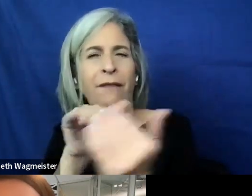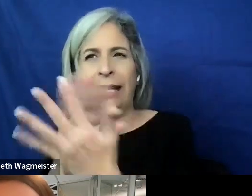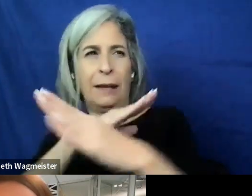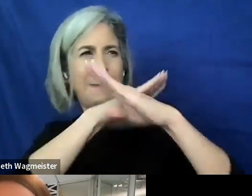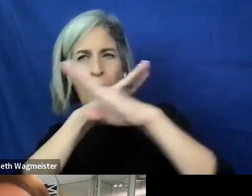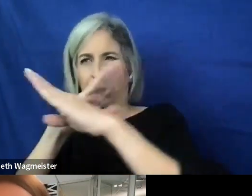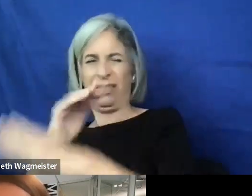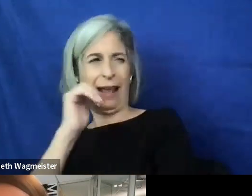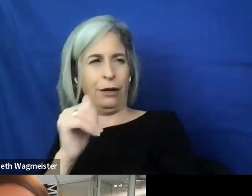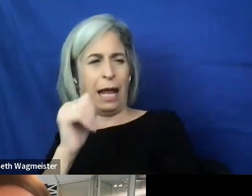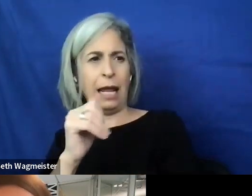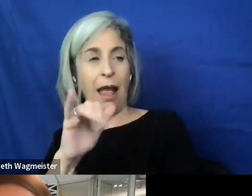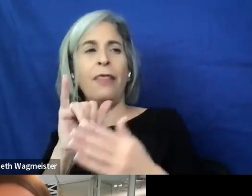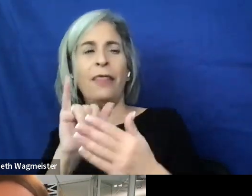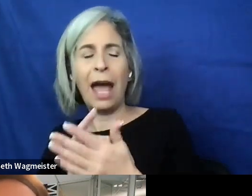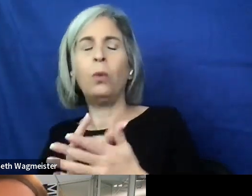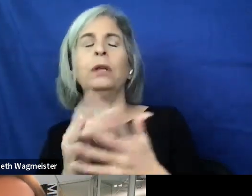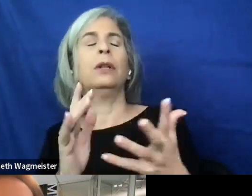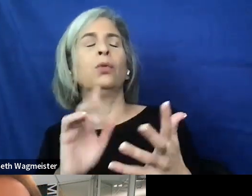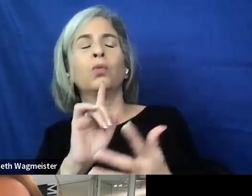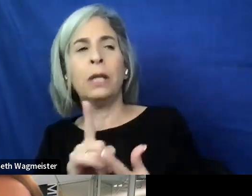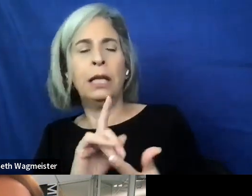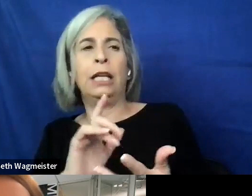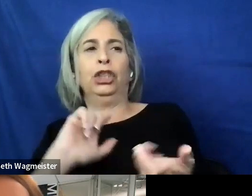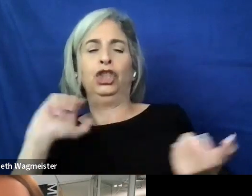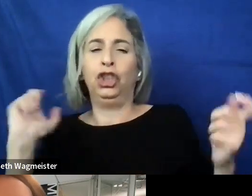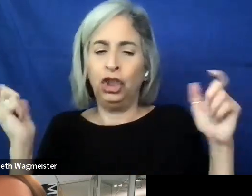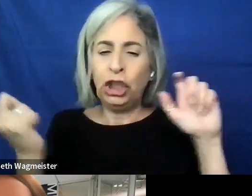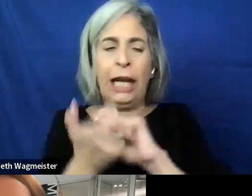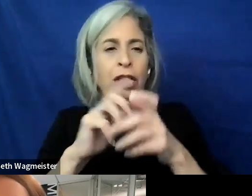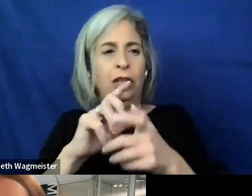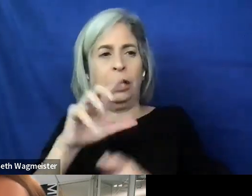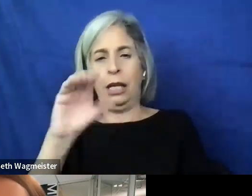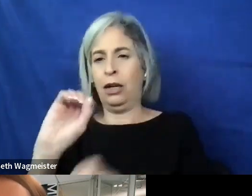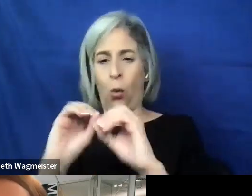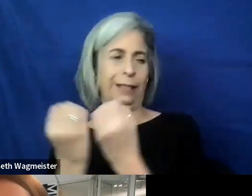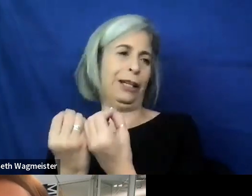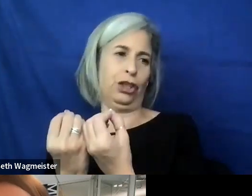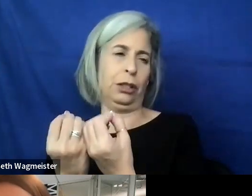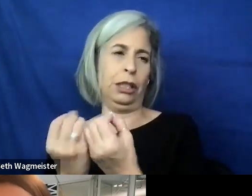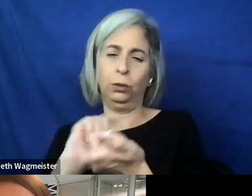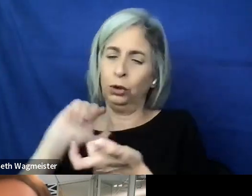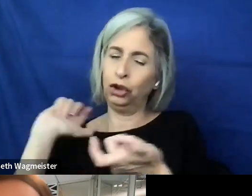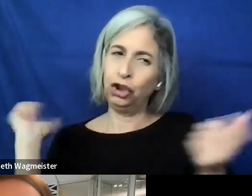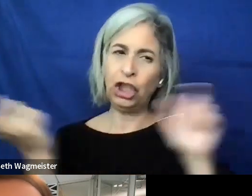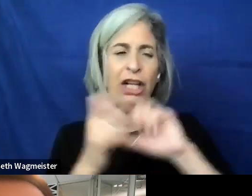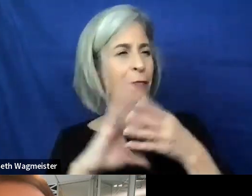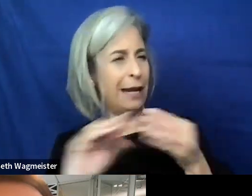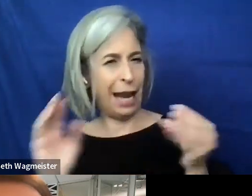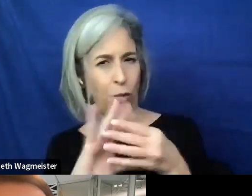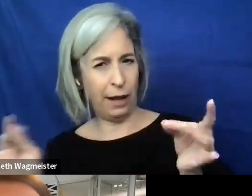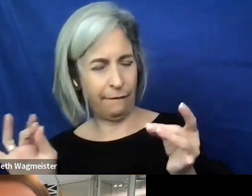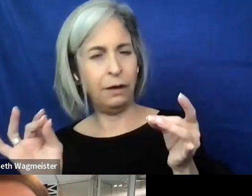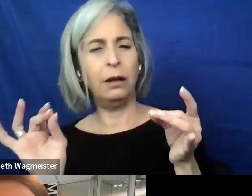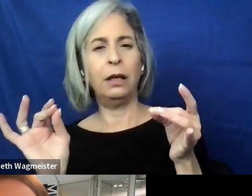can be a huge catalyst for change within an organization. It can really change the narrative rather than looking at, you know, building up an accessibility team just to achieve